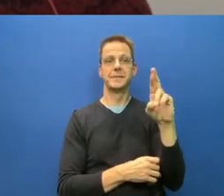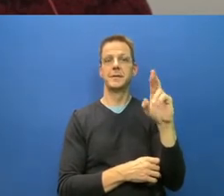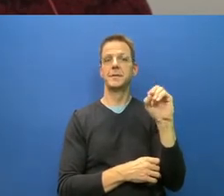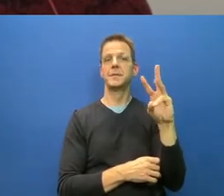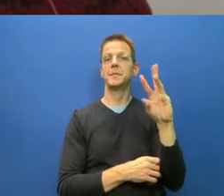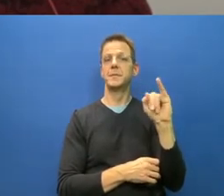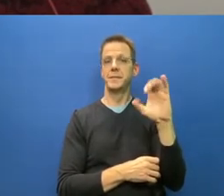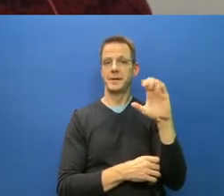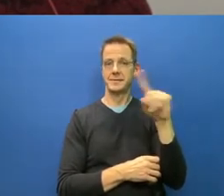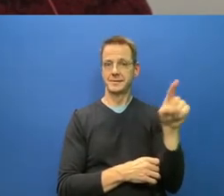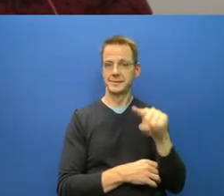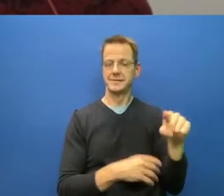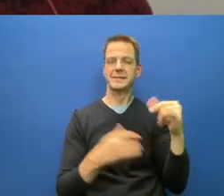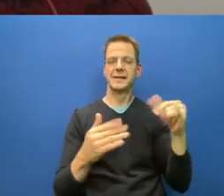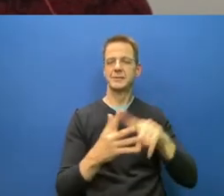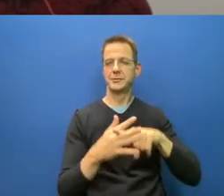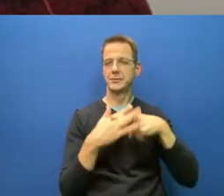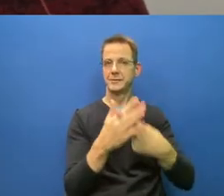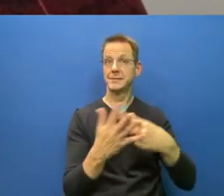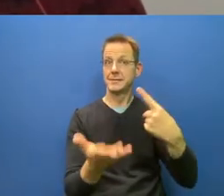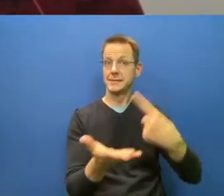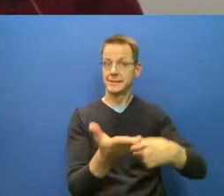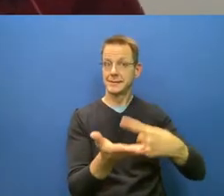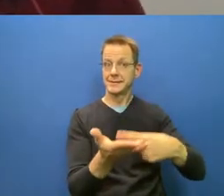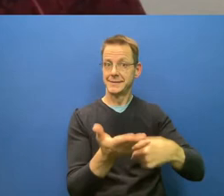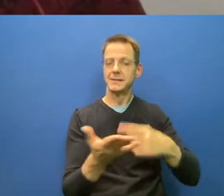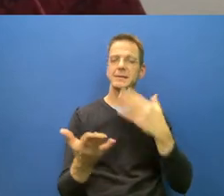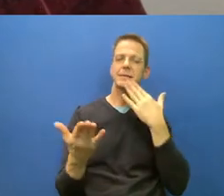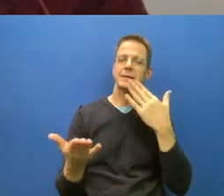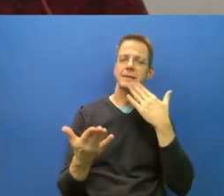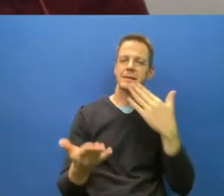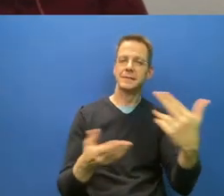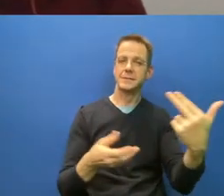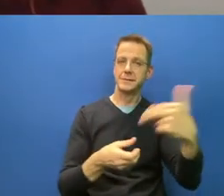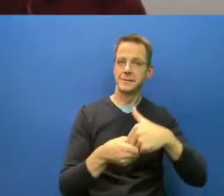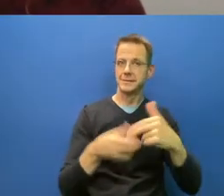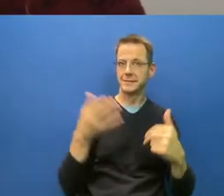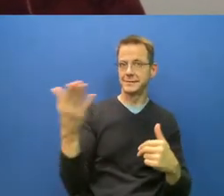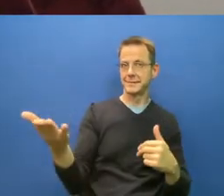joining us again, Dr. Gasparovic. Oh, you're muted, my dear.